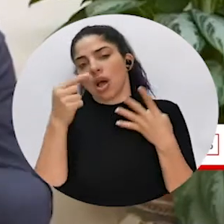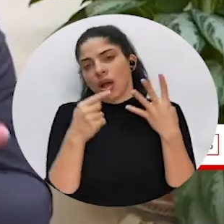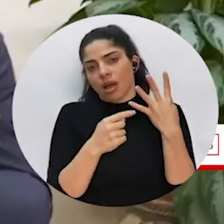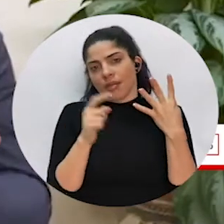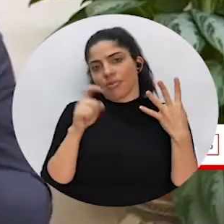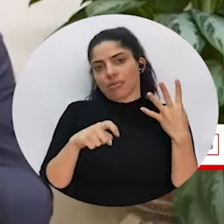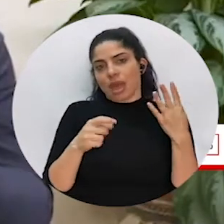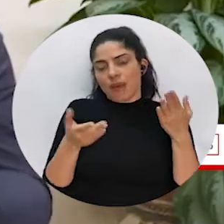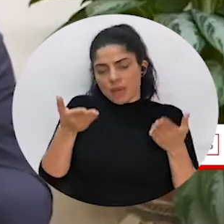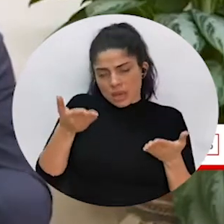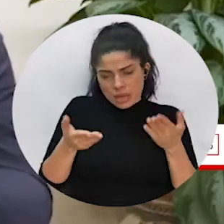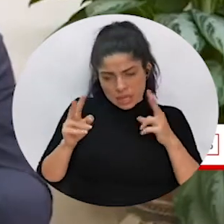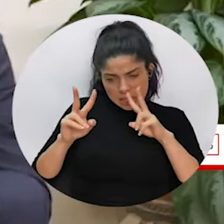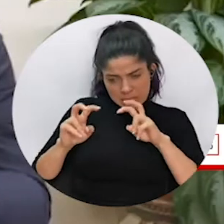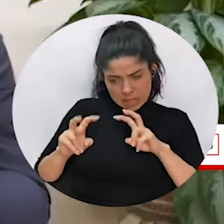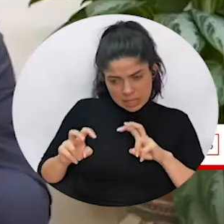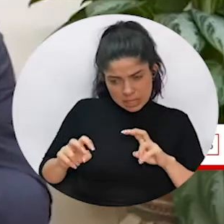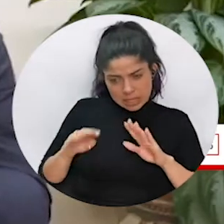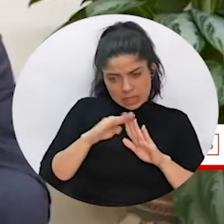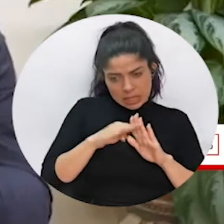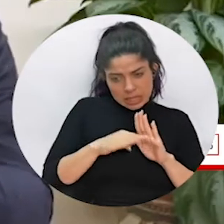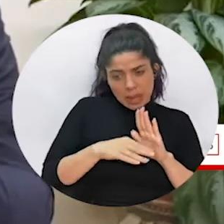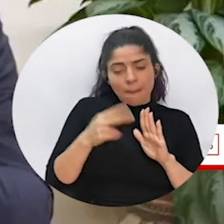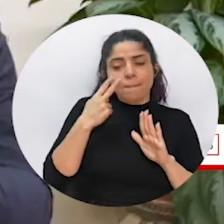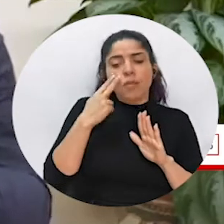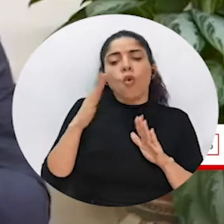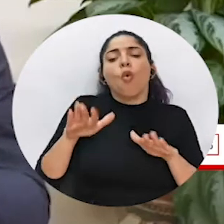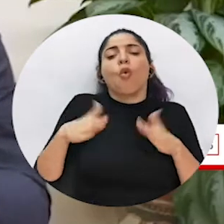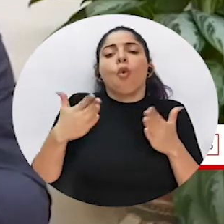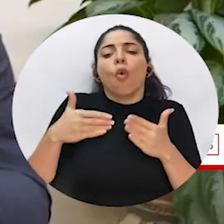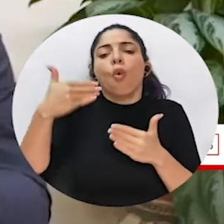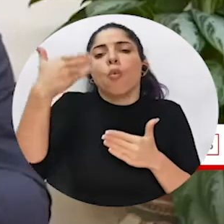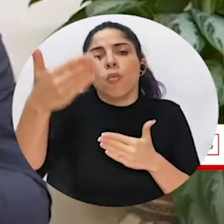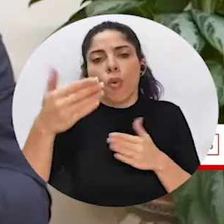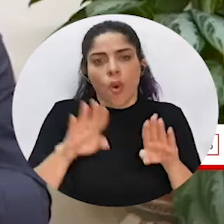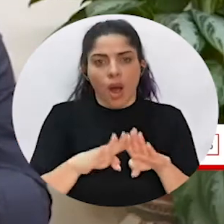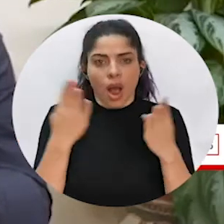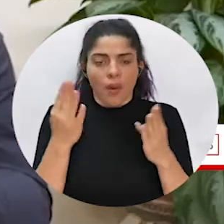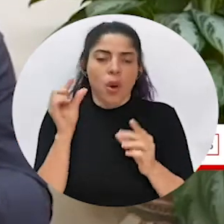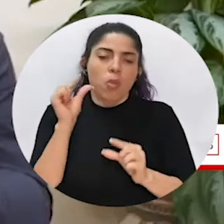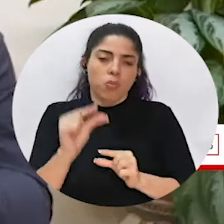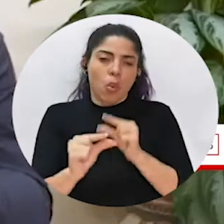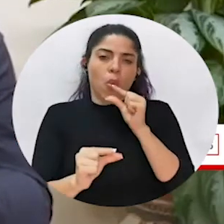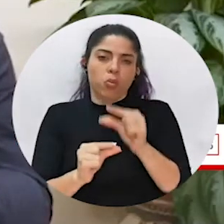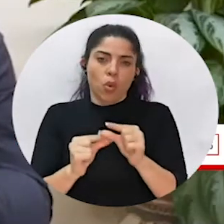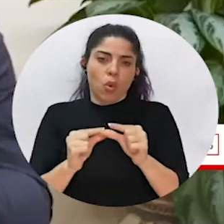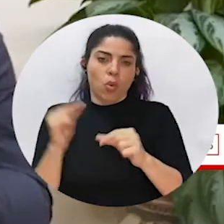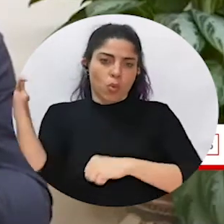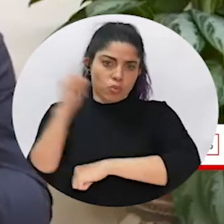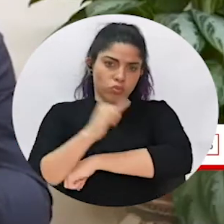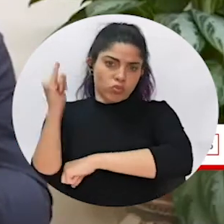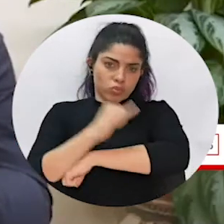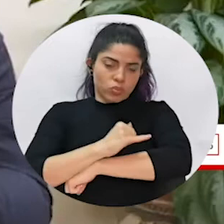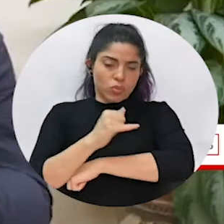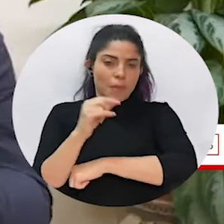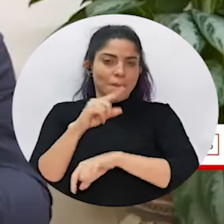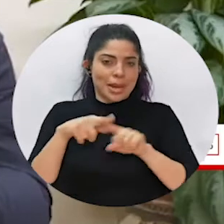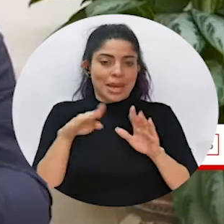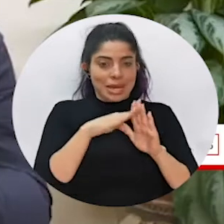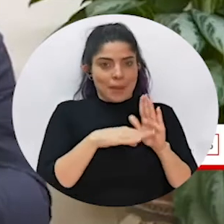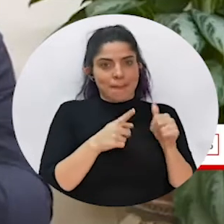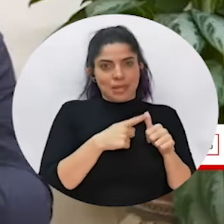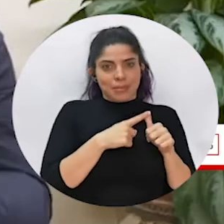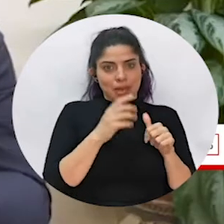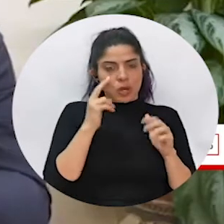those are the things we're going to wait on a balance for that progressive opening of our airspace.